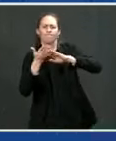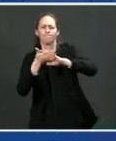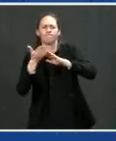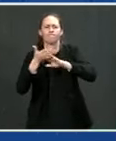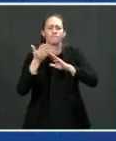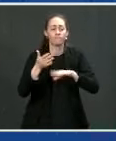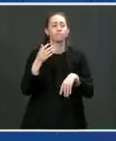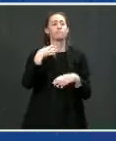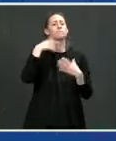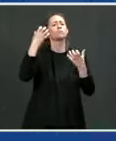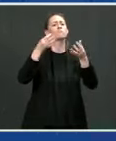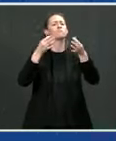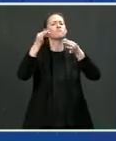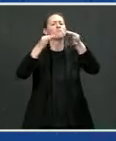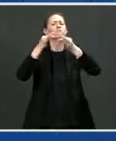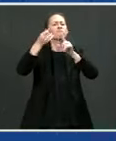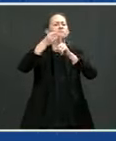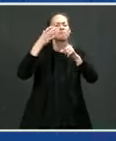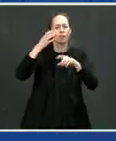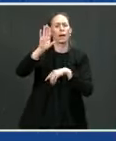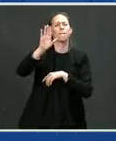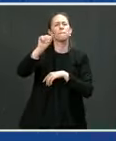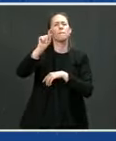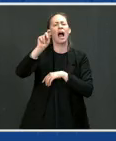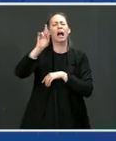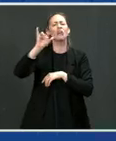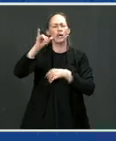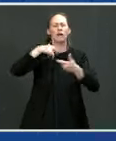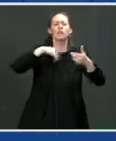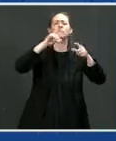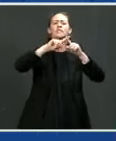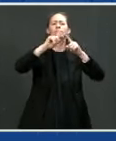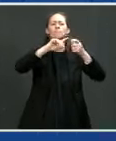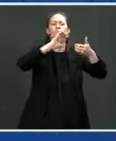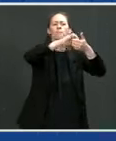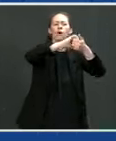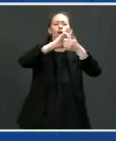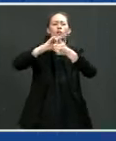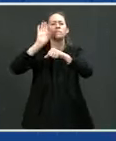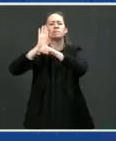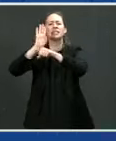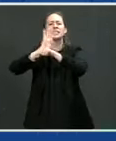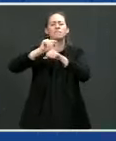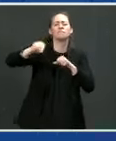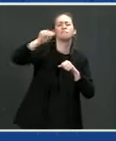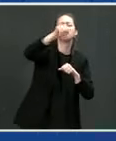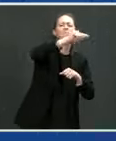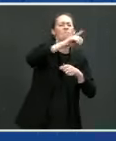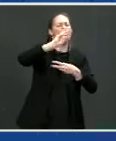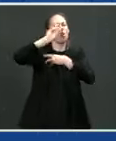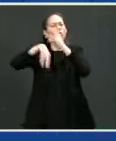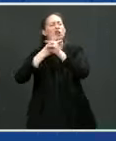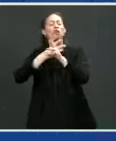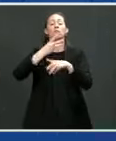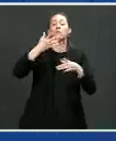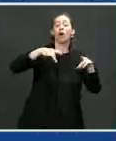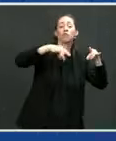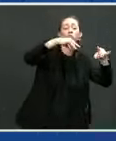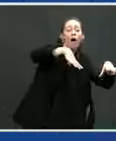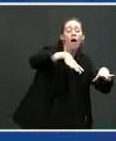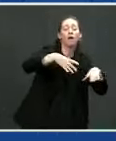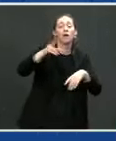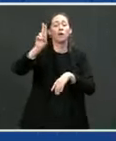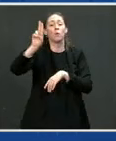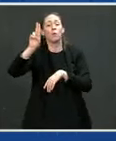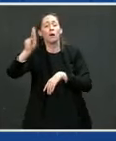systems and we have partnerships with commercial vehicle manufacturers across the world, Australia, the UK. But our biggest one is